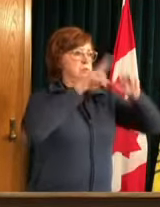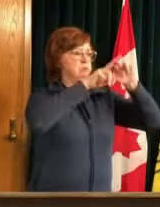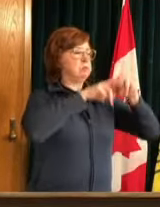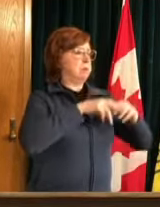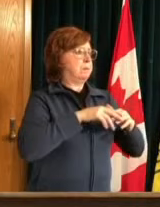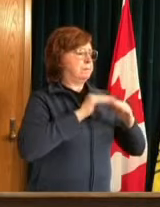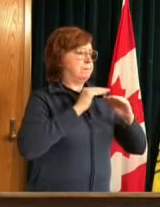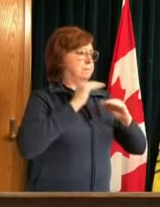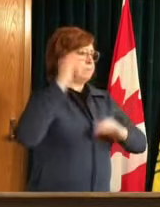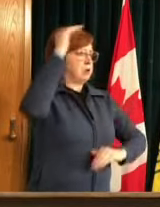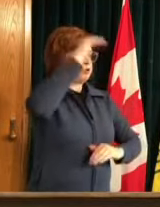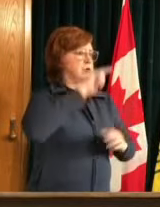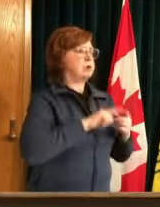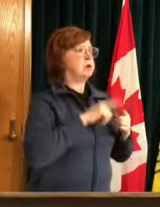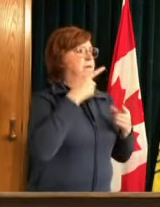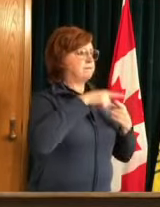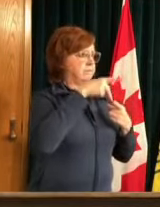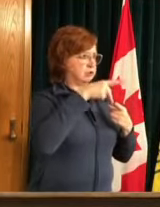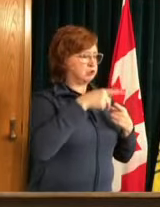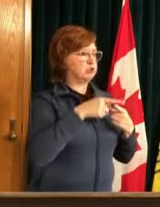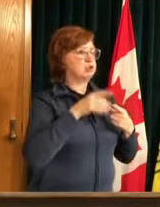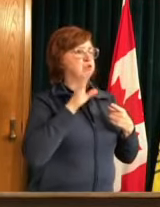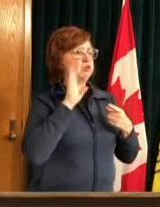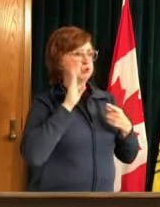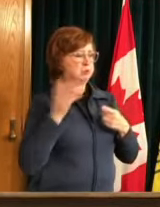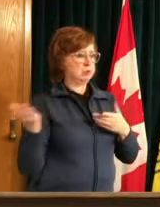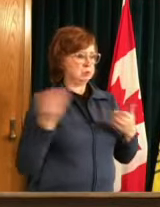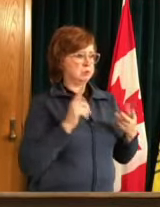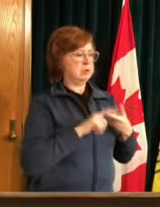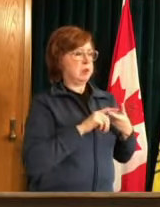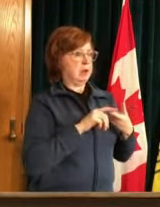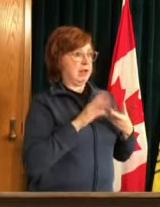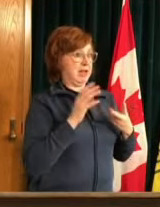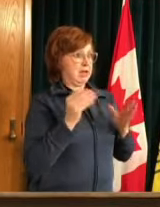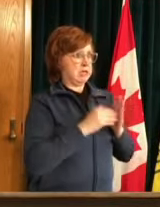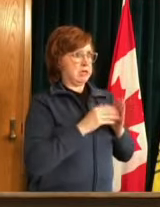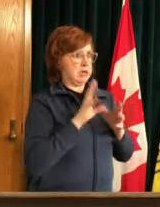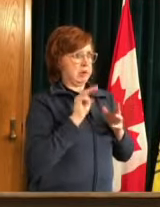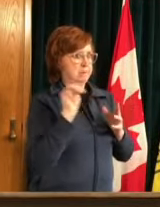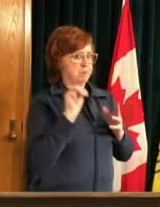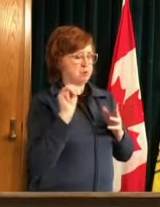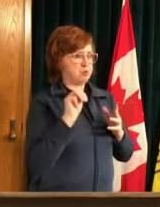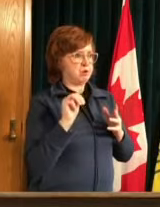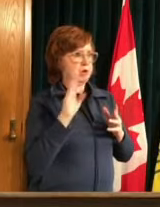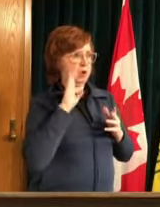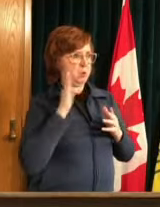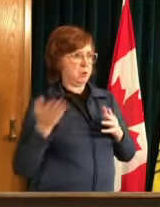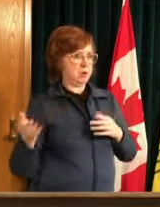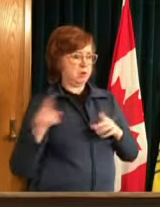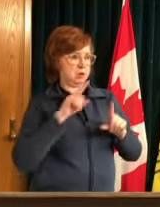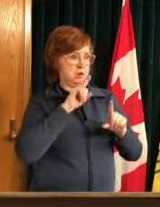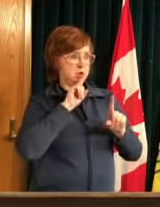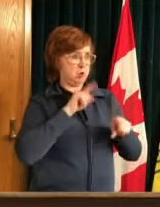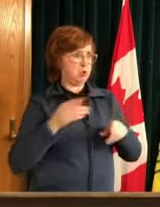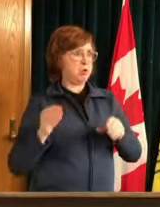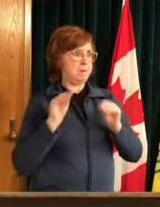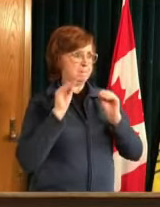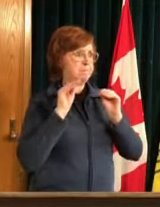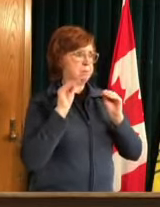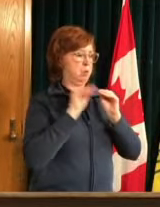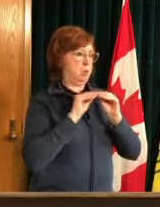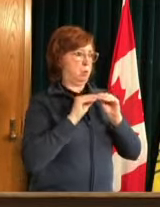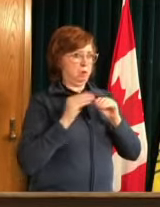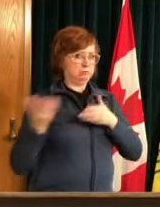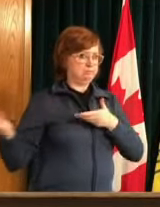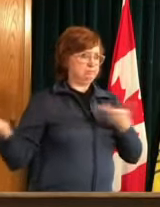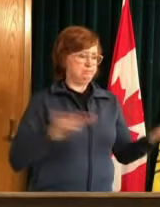increased pfizer deliveries we're hoping for a moderna schedule that will involve will include uh increases as well and and we'd like we'd like to see